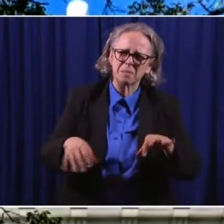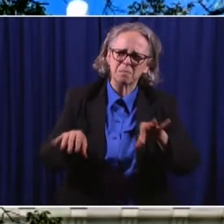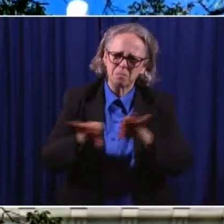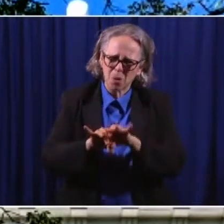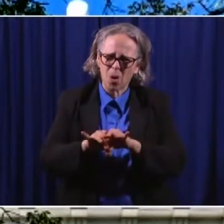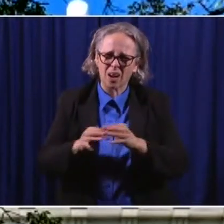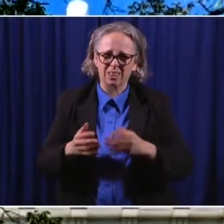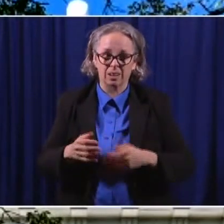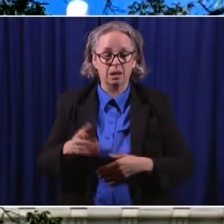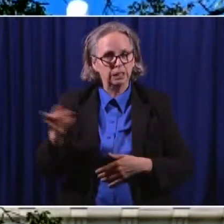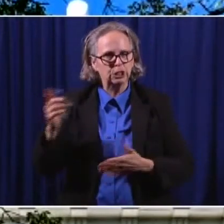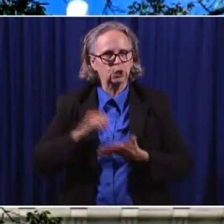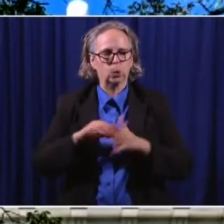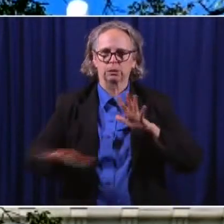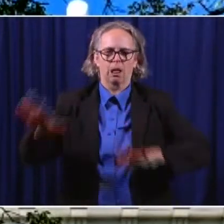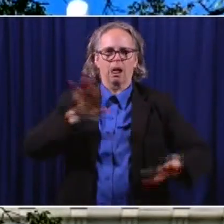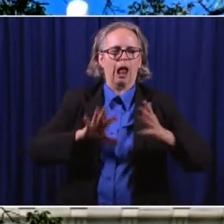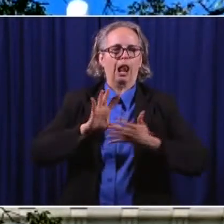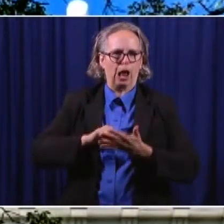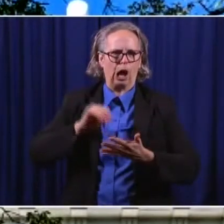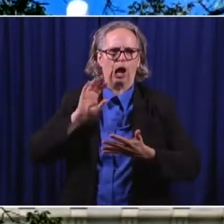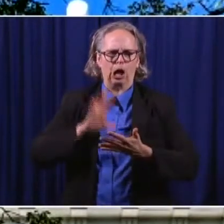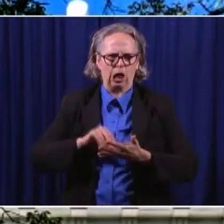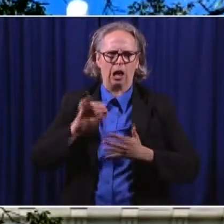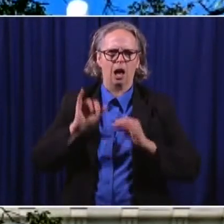important that is just from our experience over the last 10 days. you.